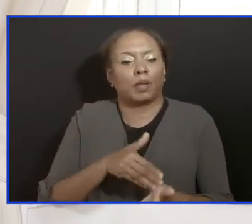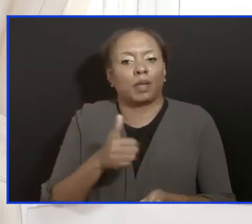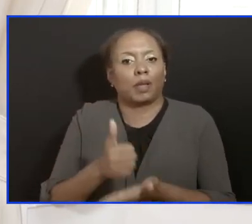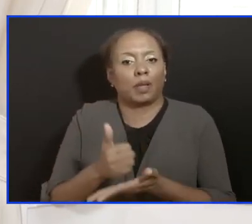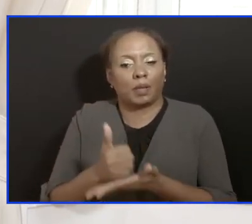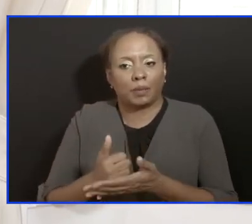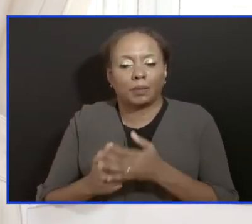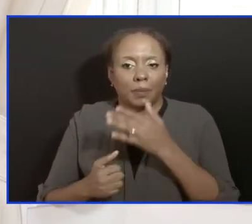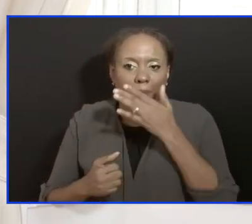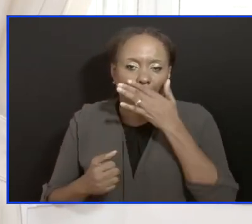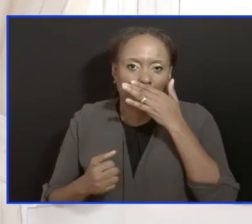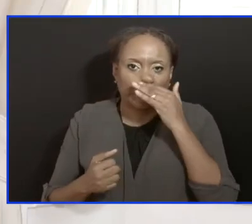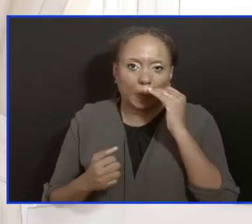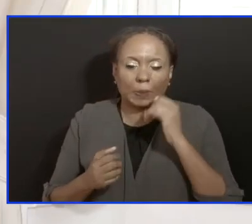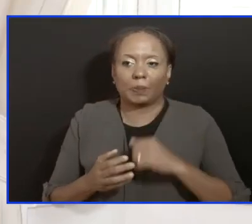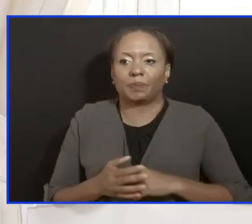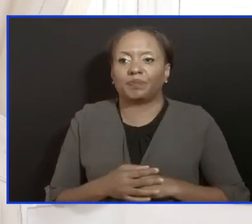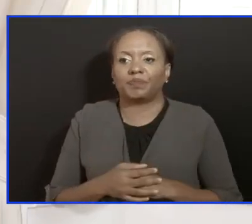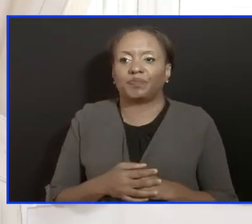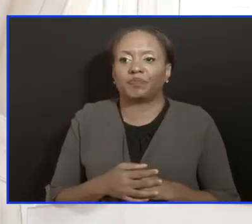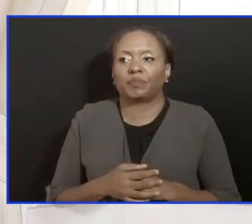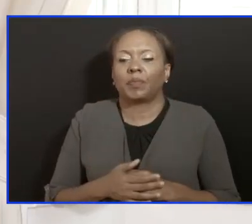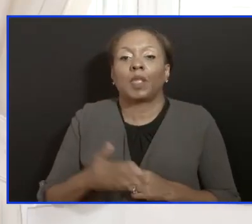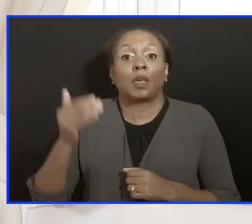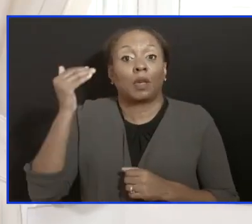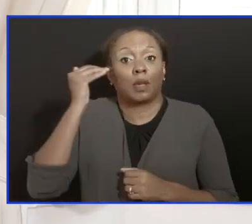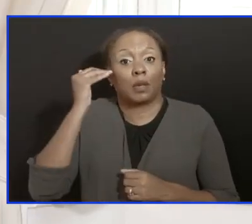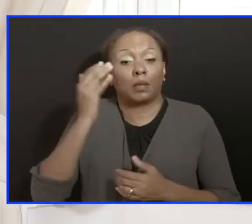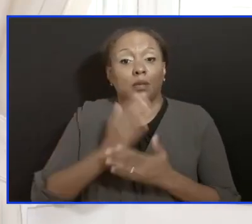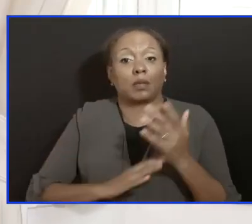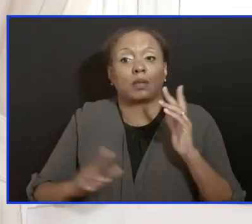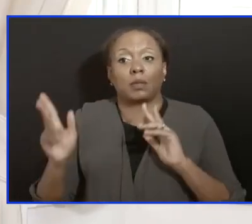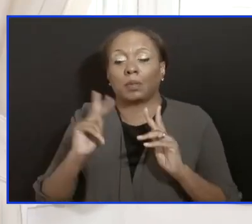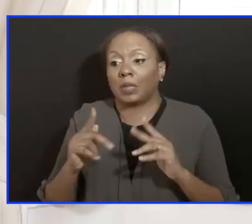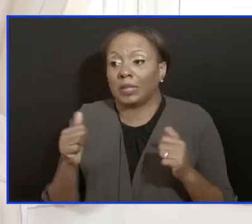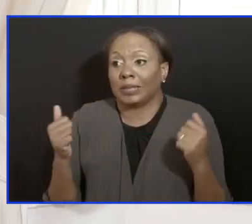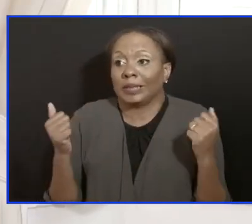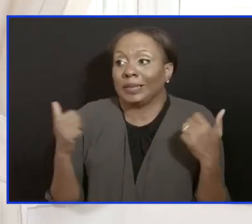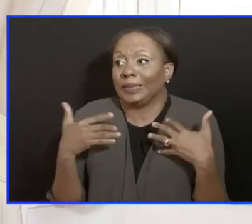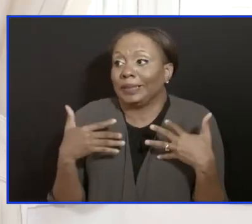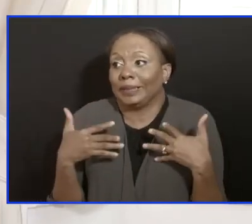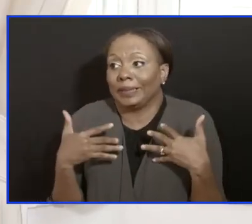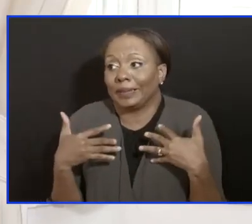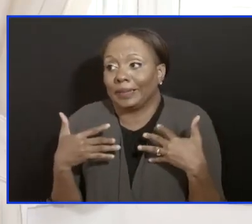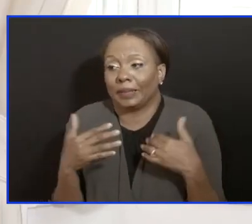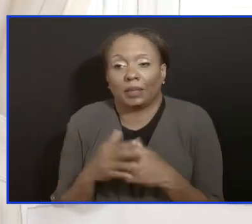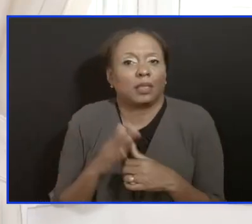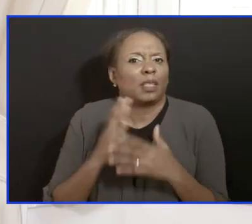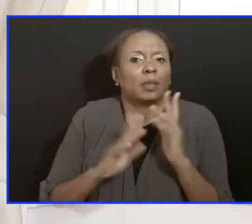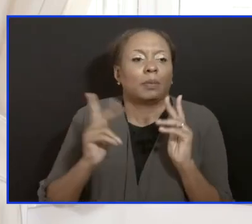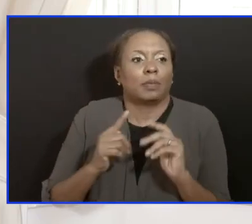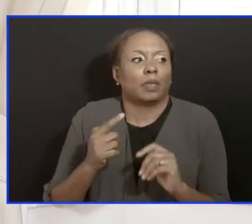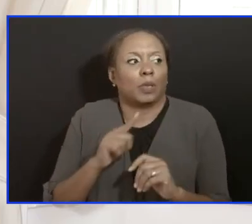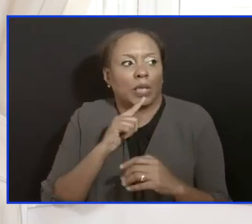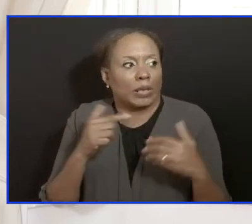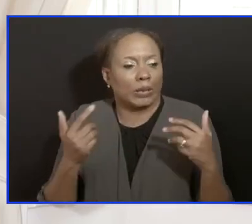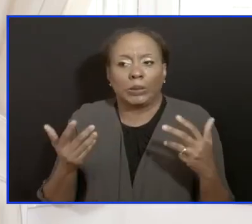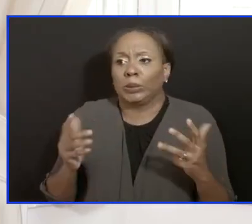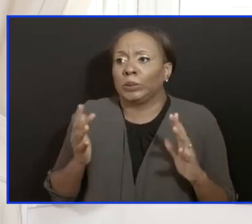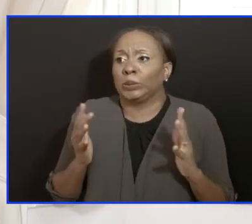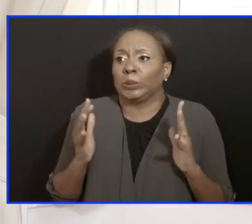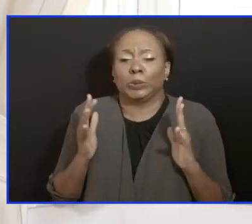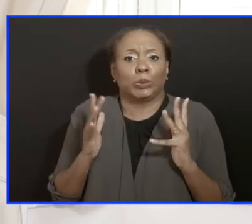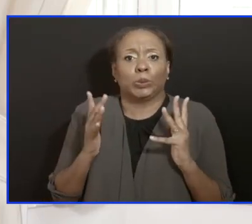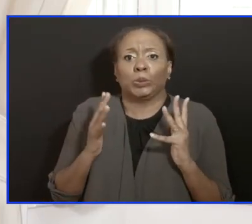please. I know that there are some persons who are very scared or think there is a need to be scared to go into an